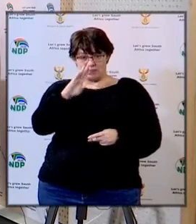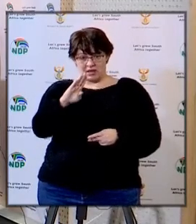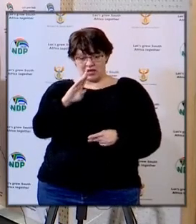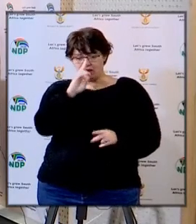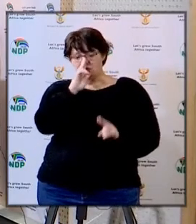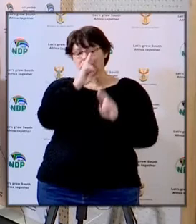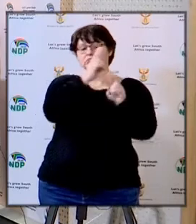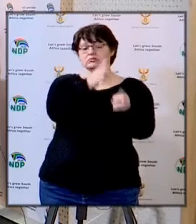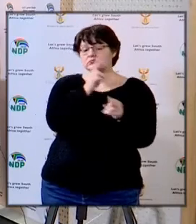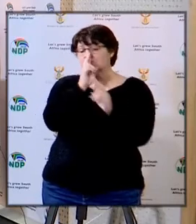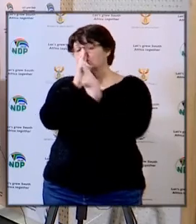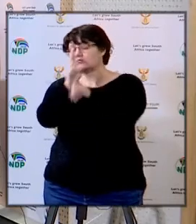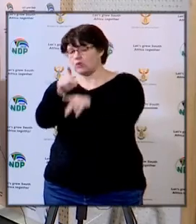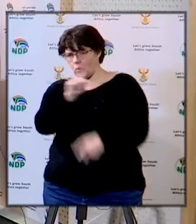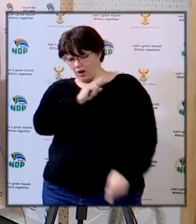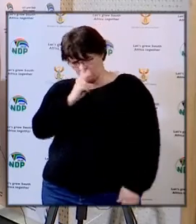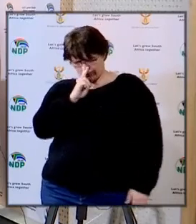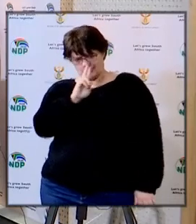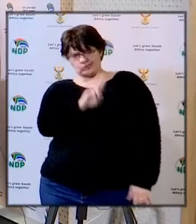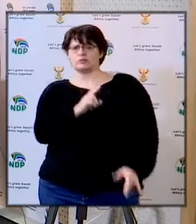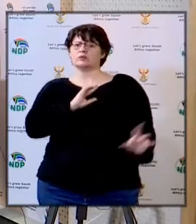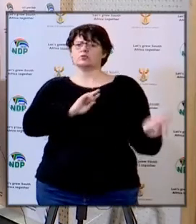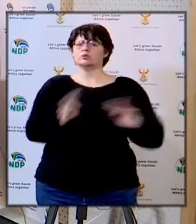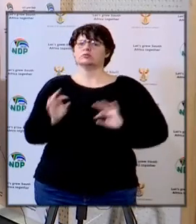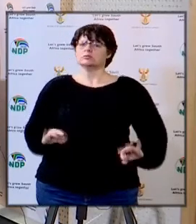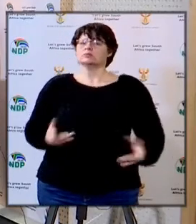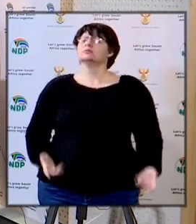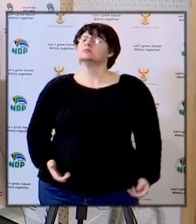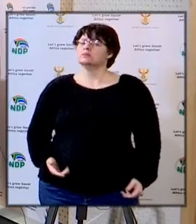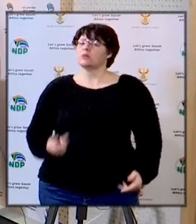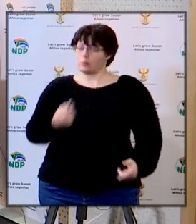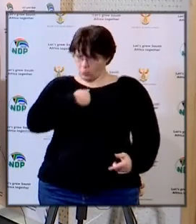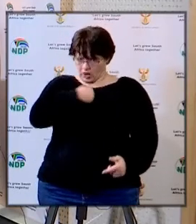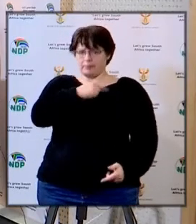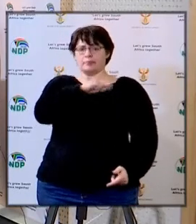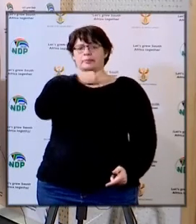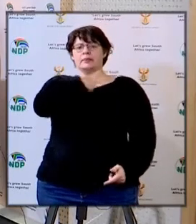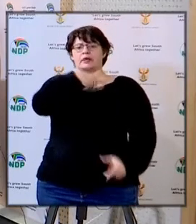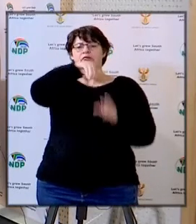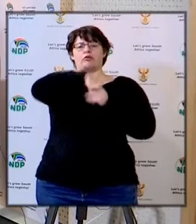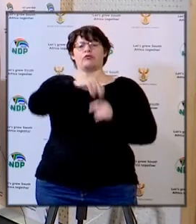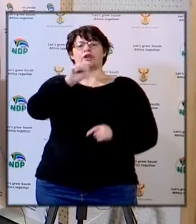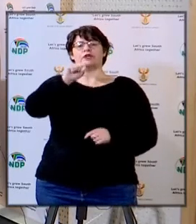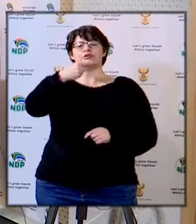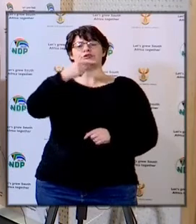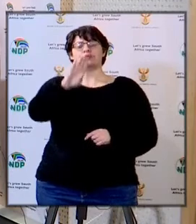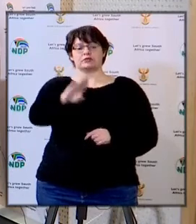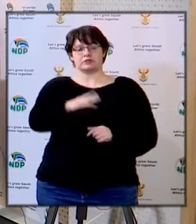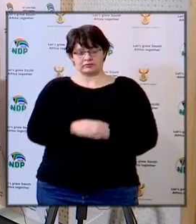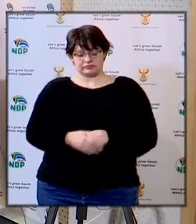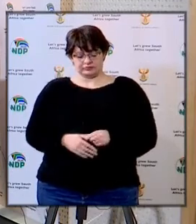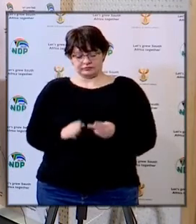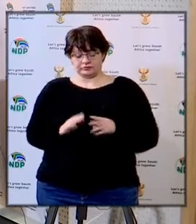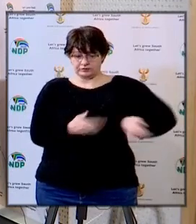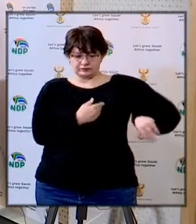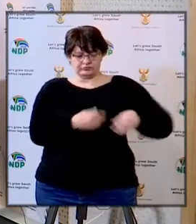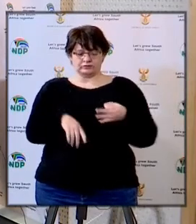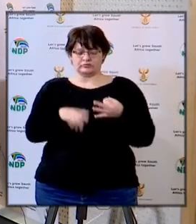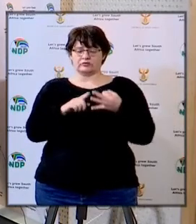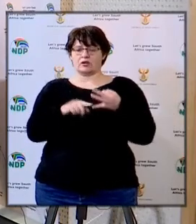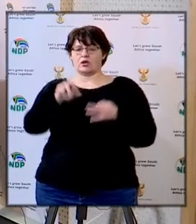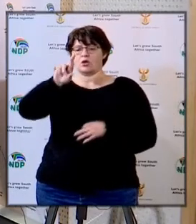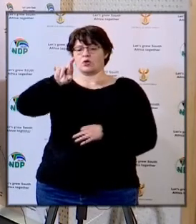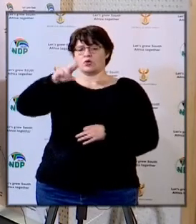classrooms as they dim fit the next two questions are from Raymond from Rhodes